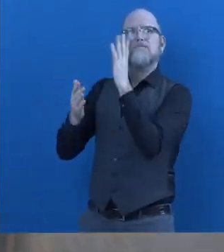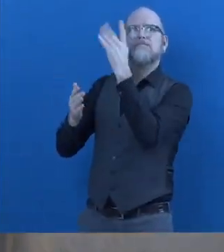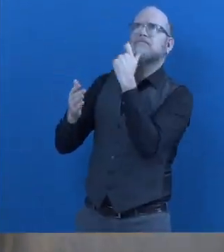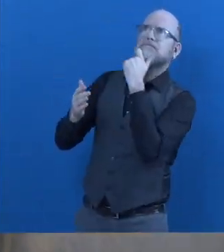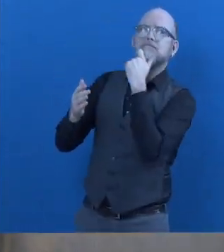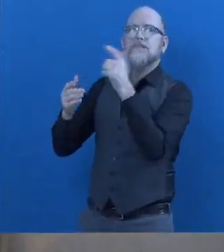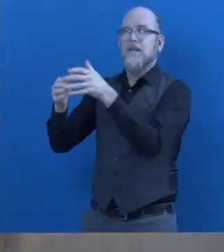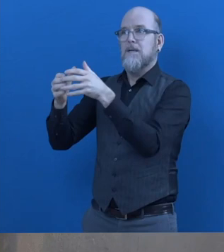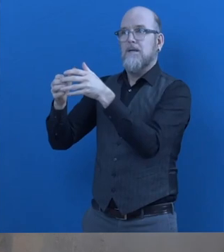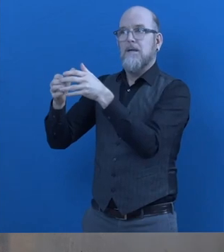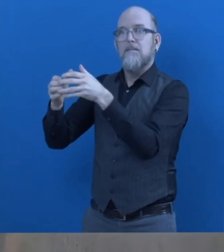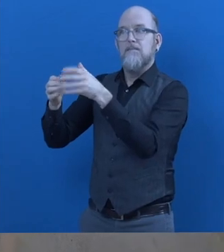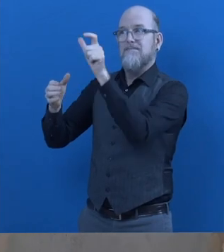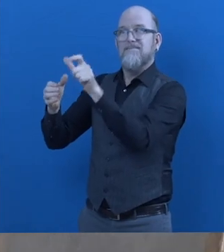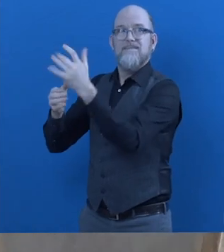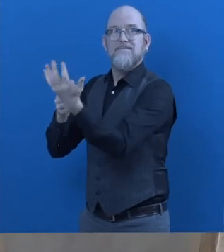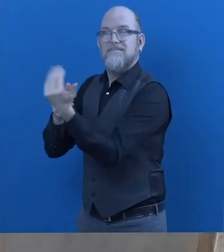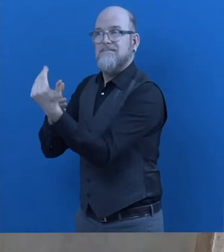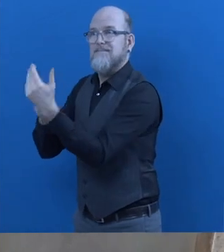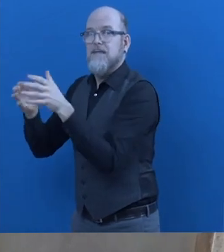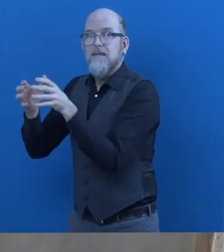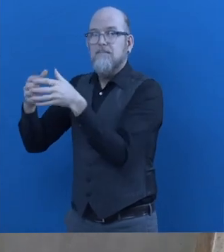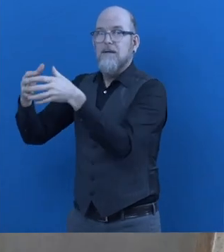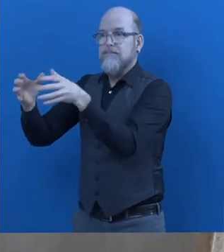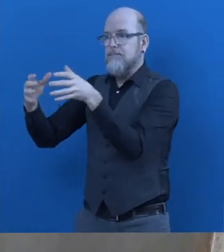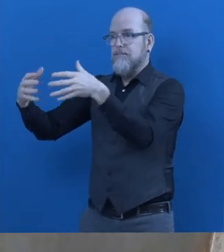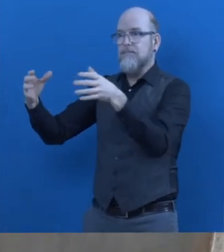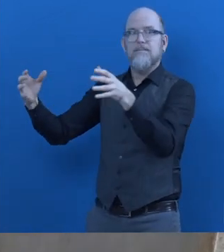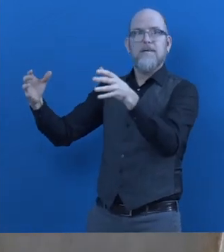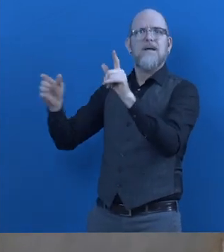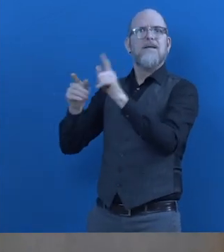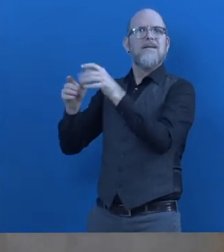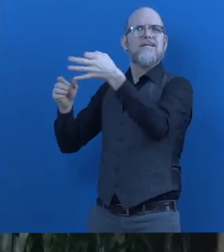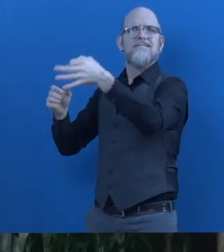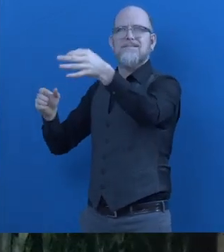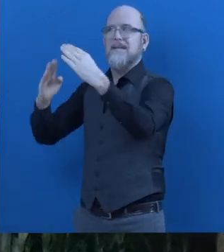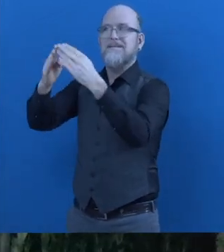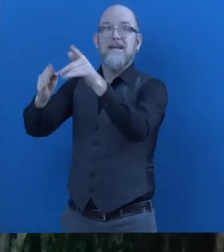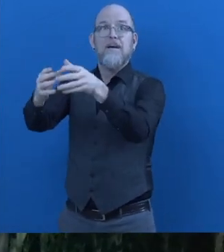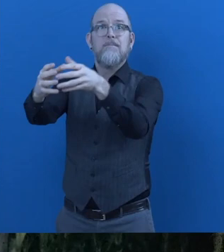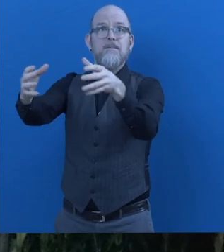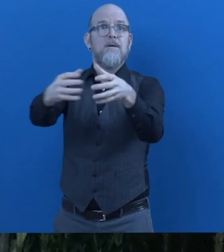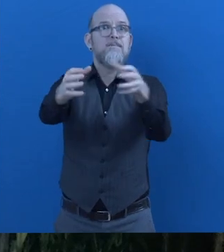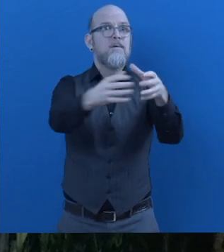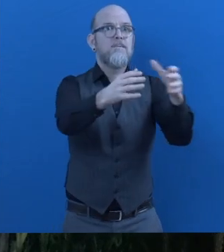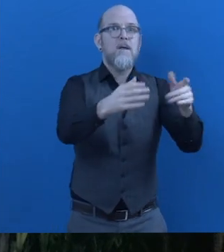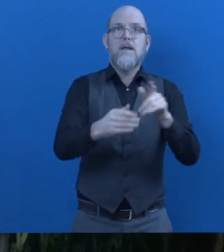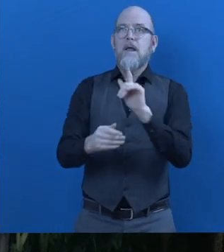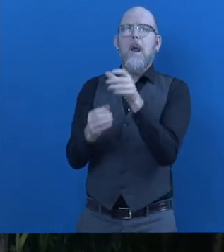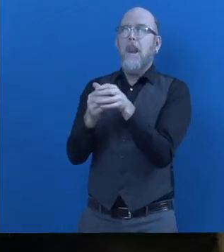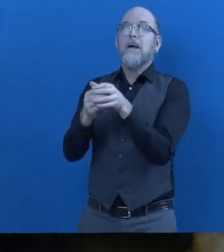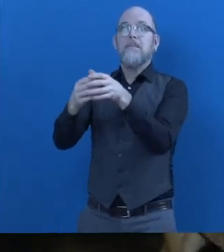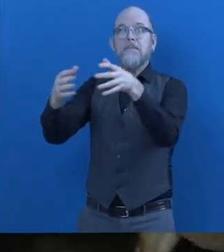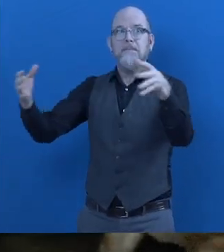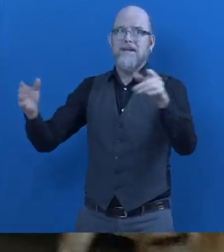to form this block or district level institution which is much more larger either it is cooperative society or the farmer producer